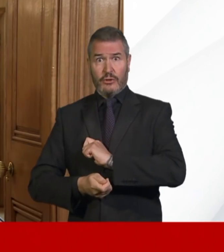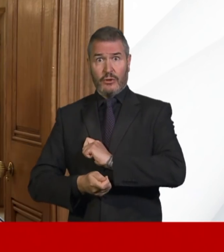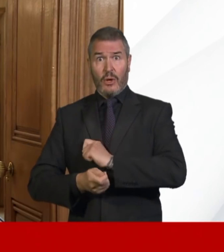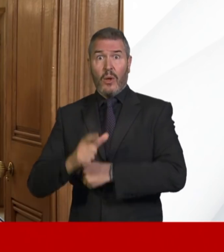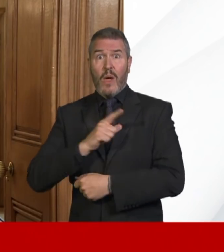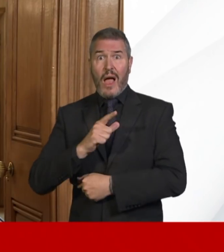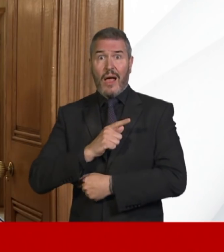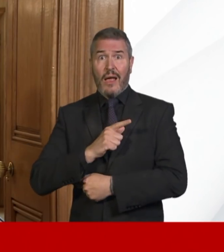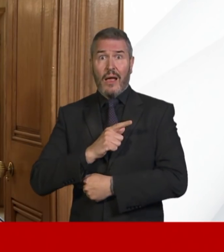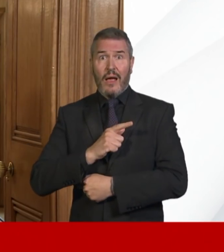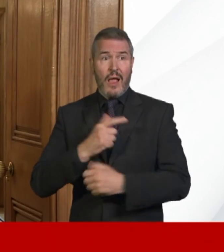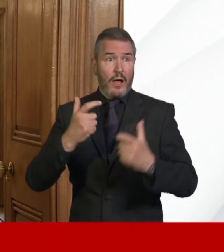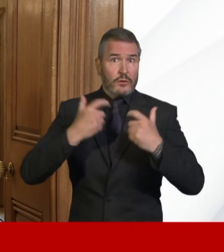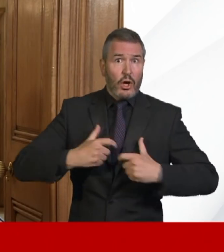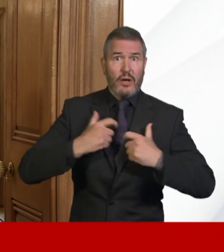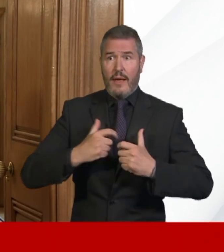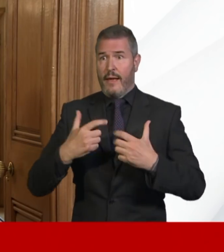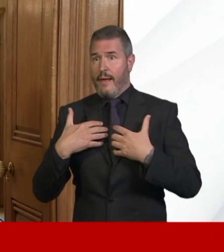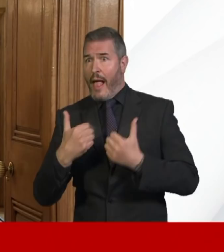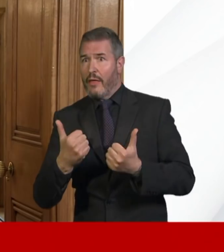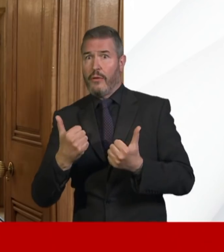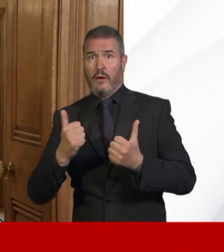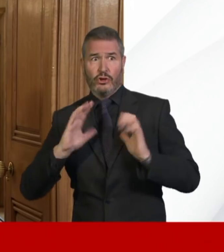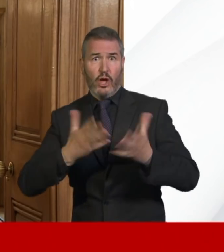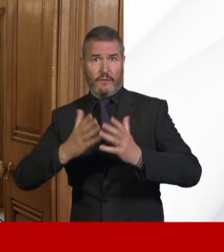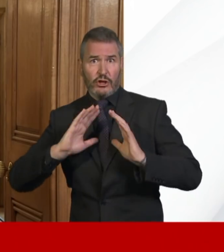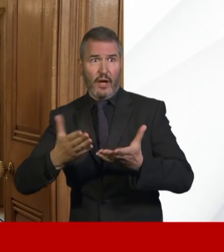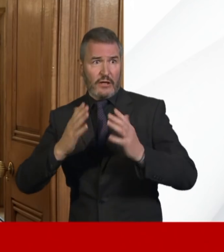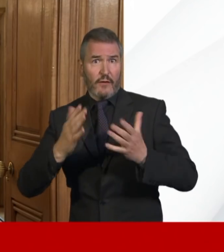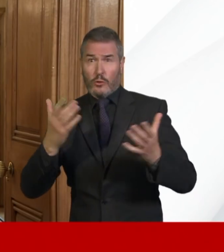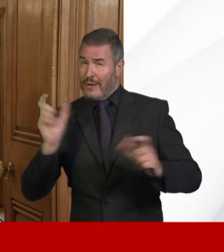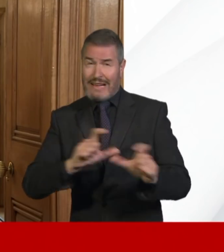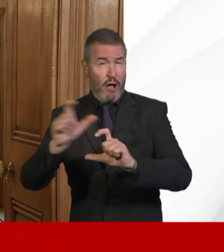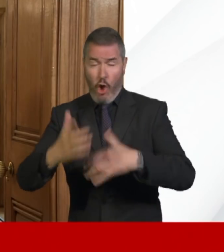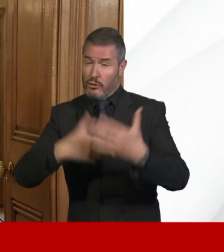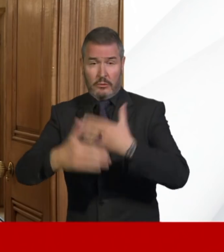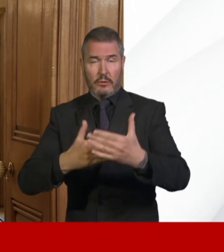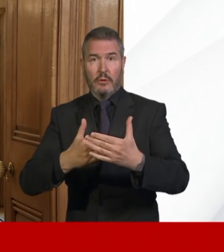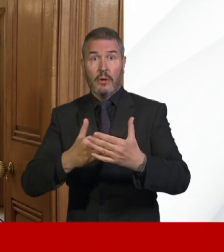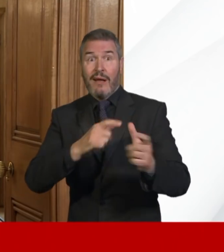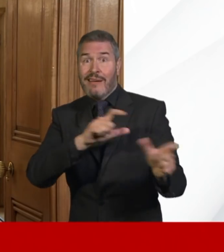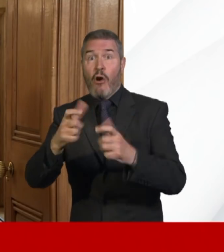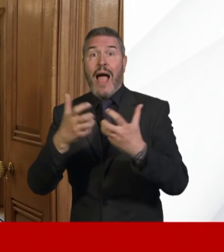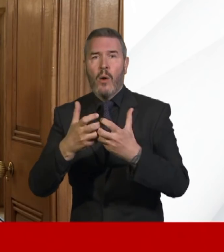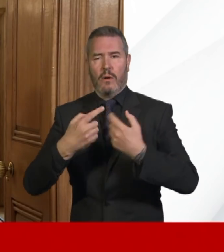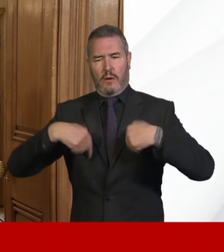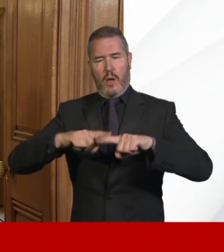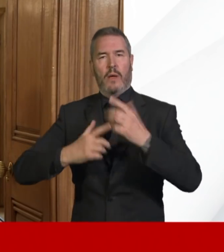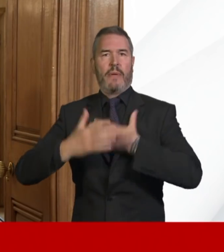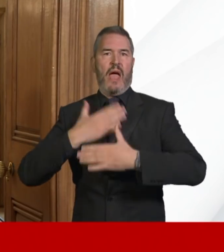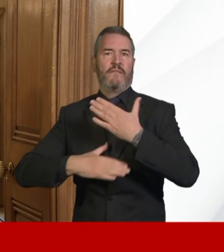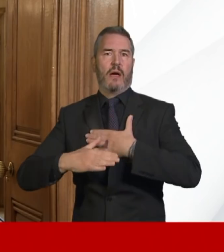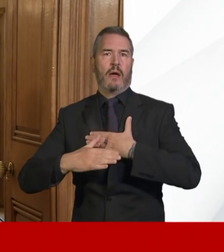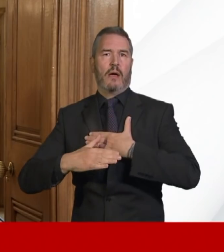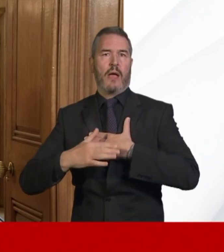quality public service that we all want it to do throughout the course of the virus, then we need to take heed of the medical